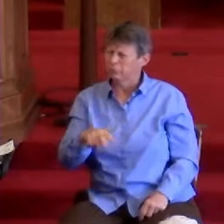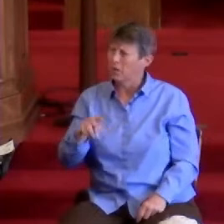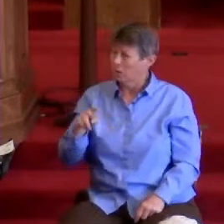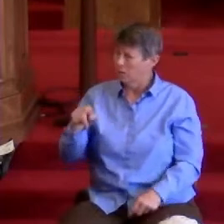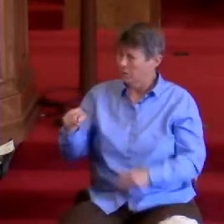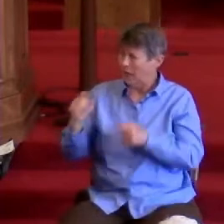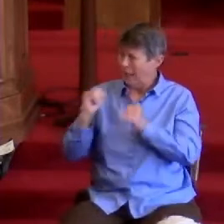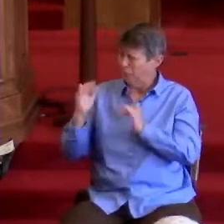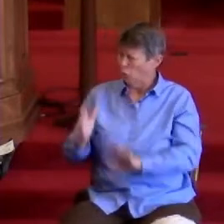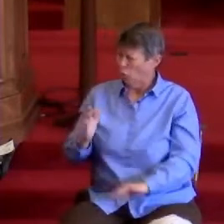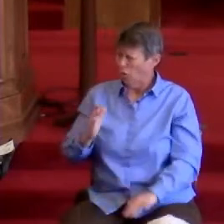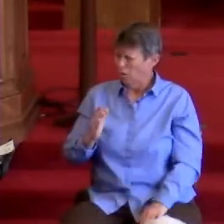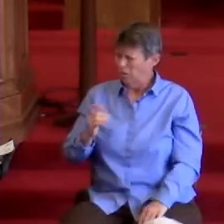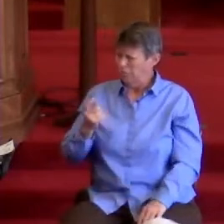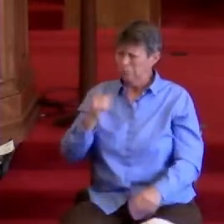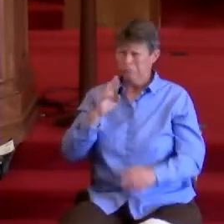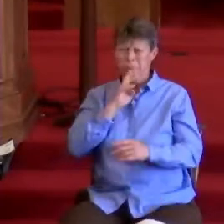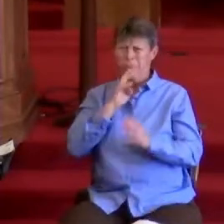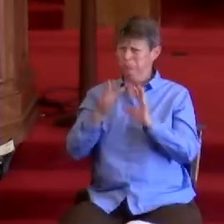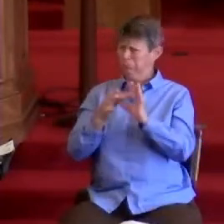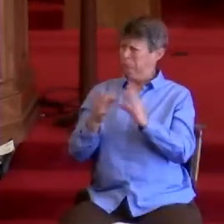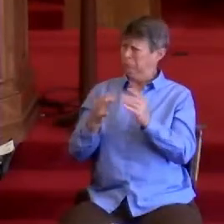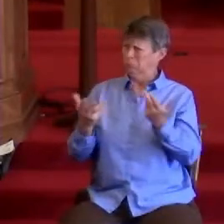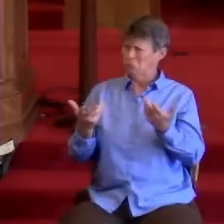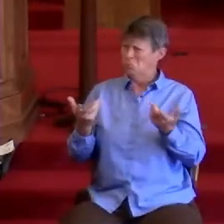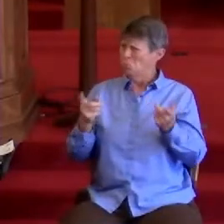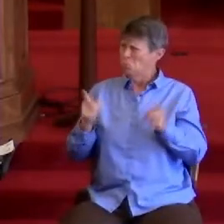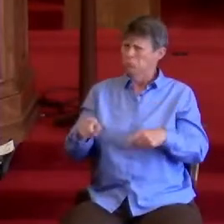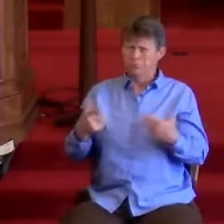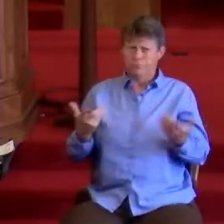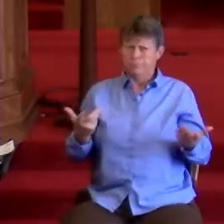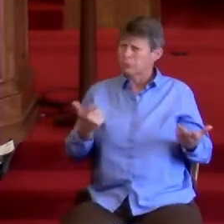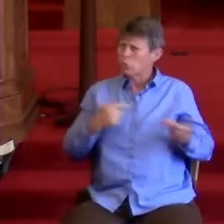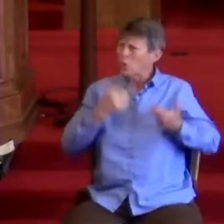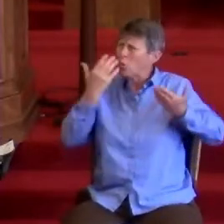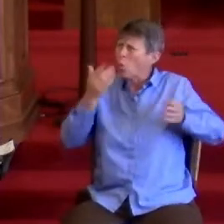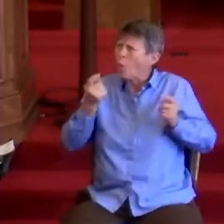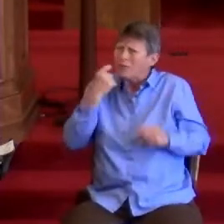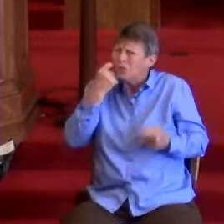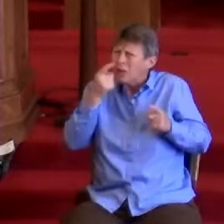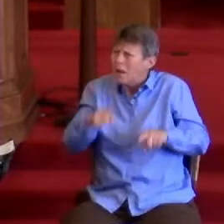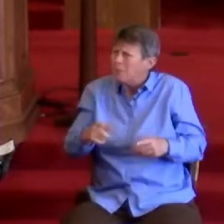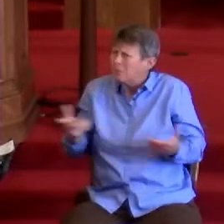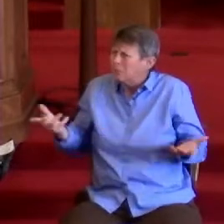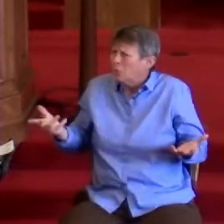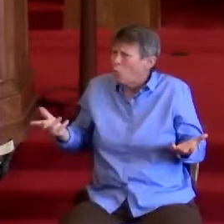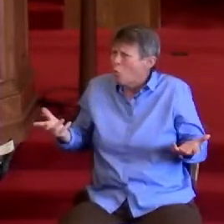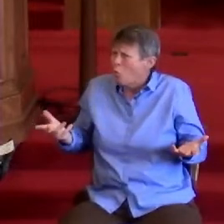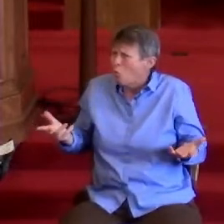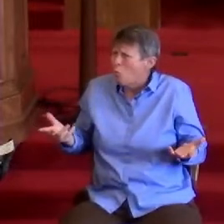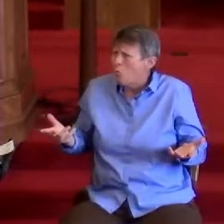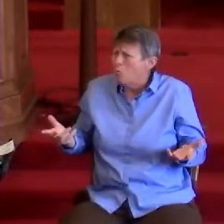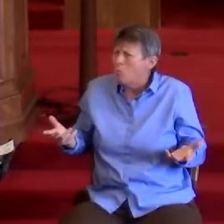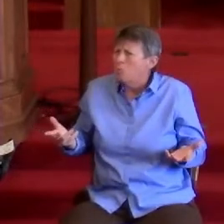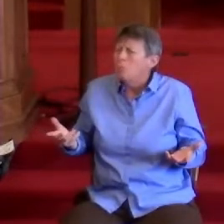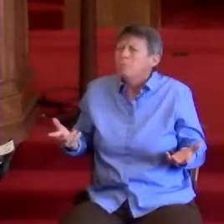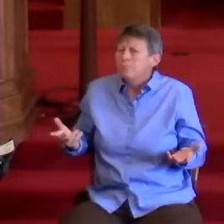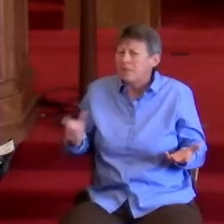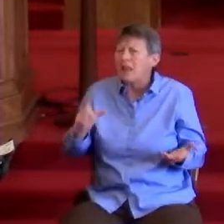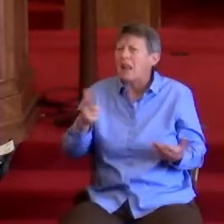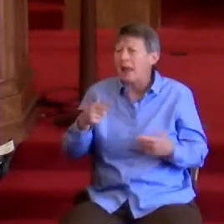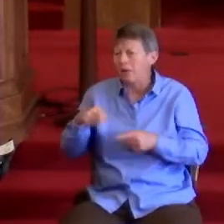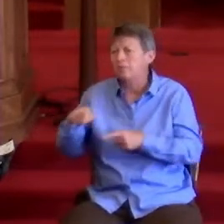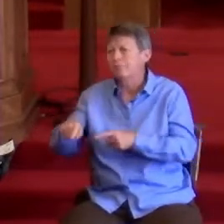was left wondering out loud on TV, what was going on? We don't know what just happened. Later, she